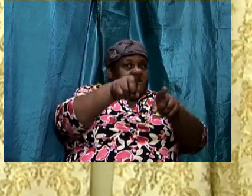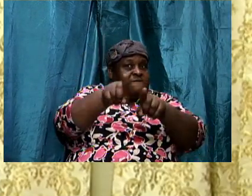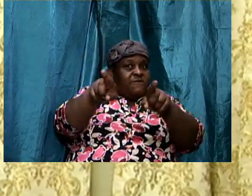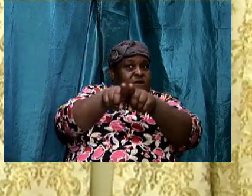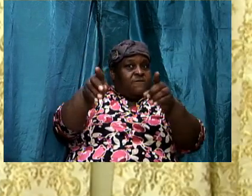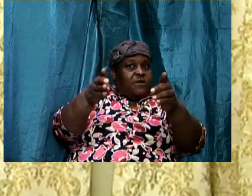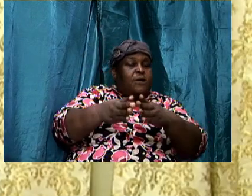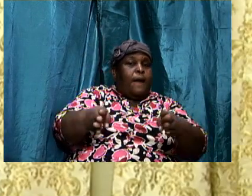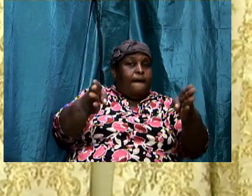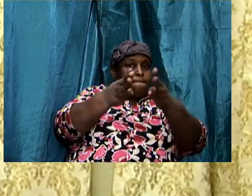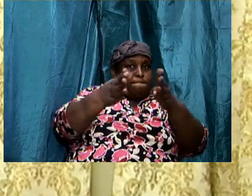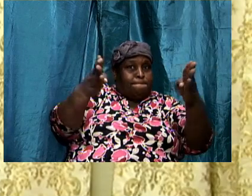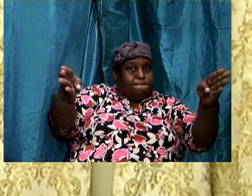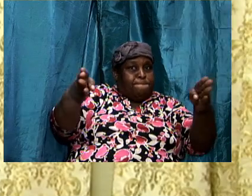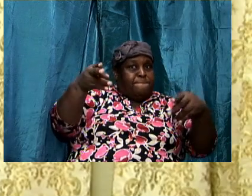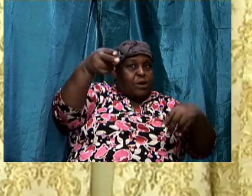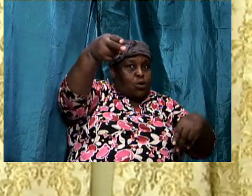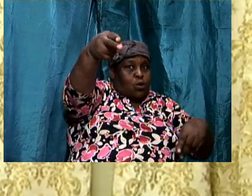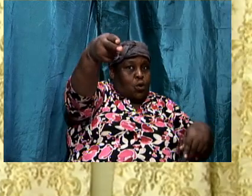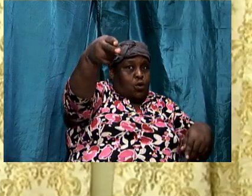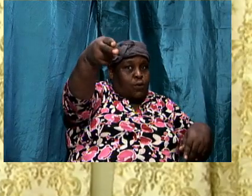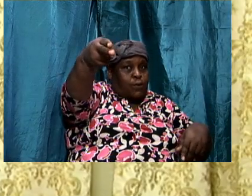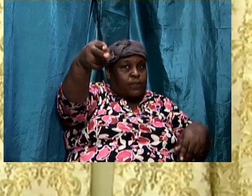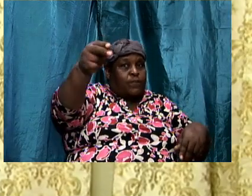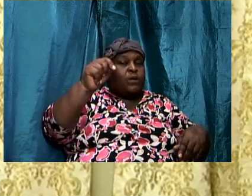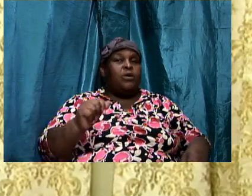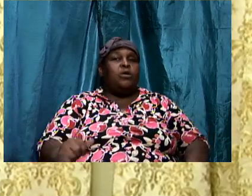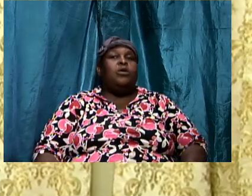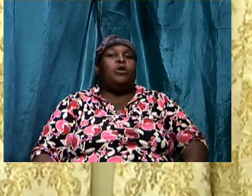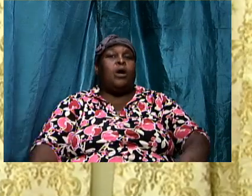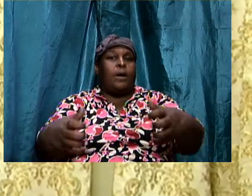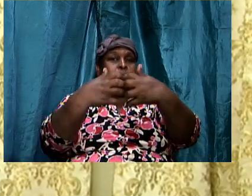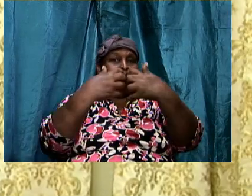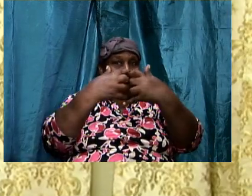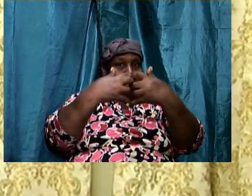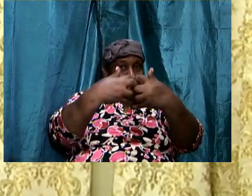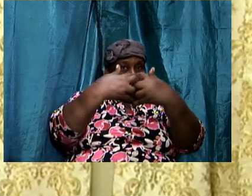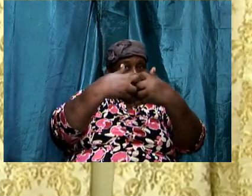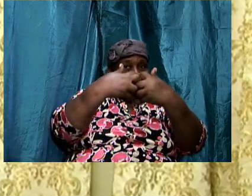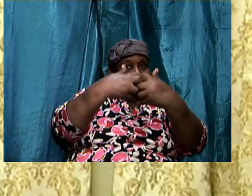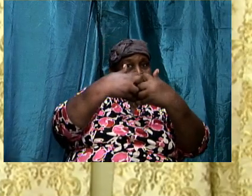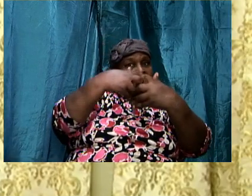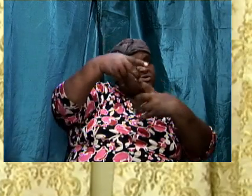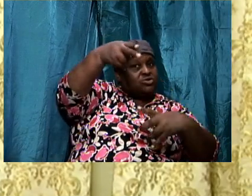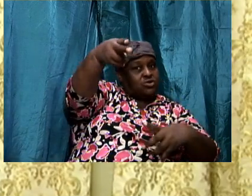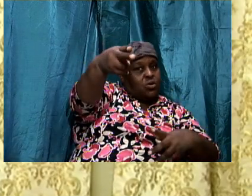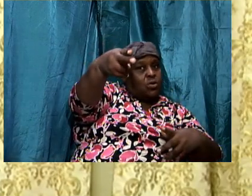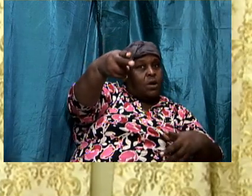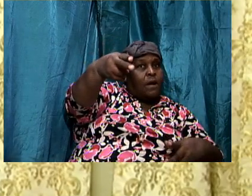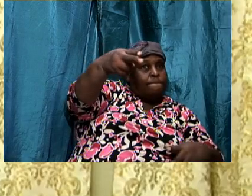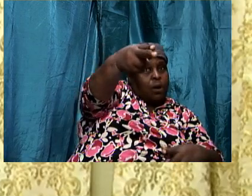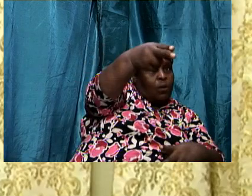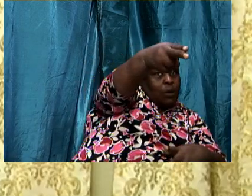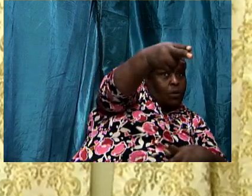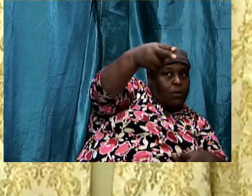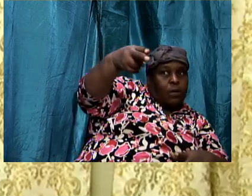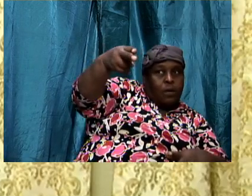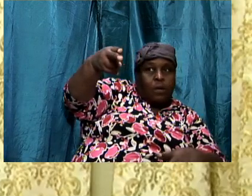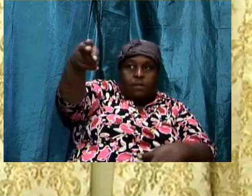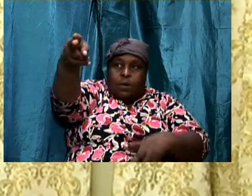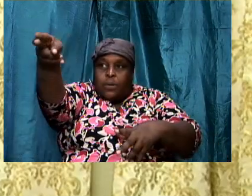all the different submachine guns and submachine they are barking at the security forces